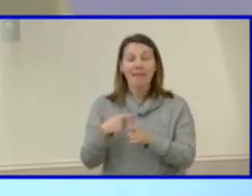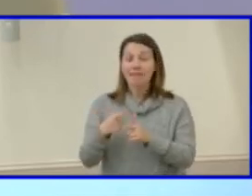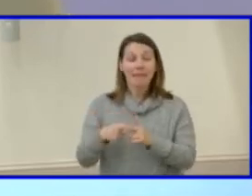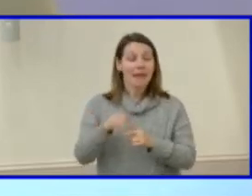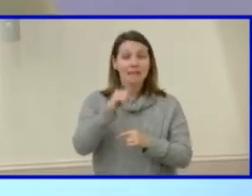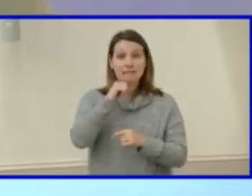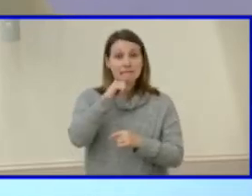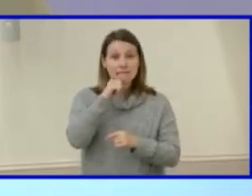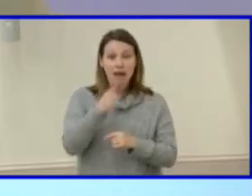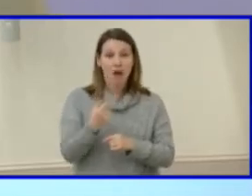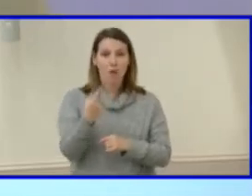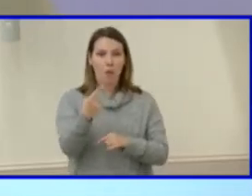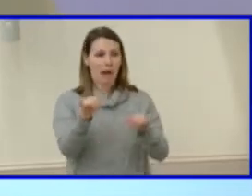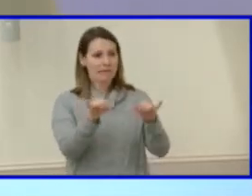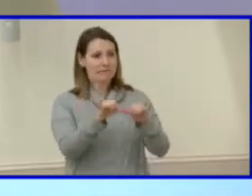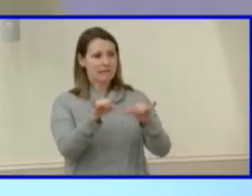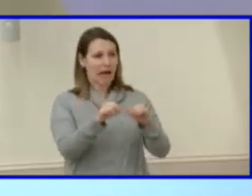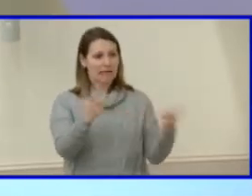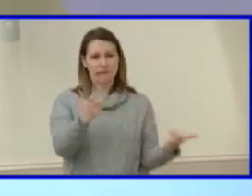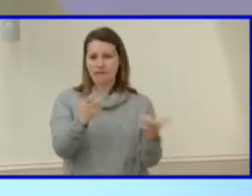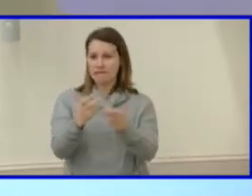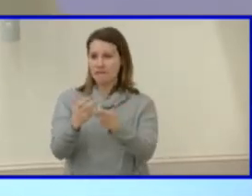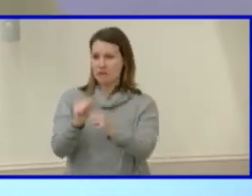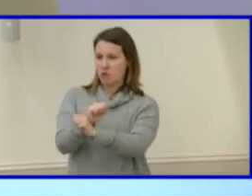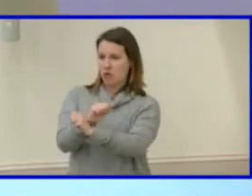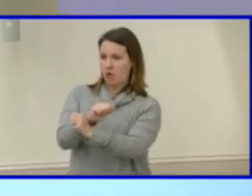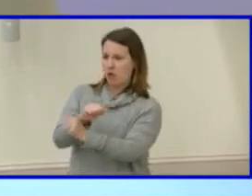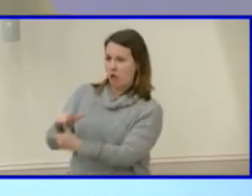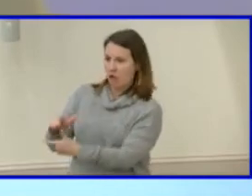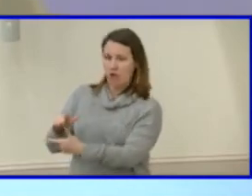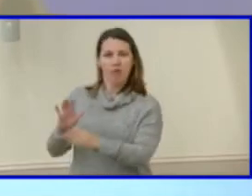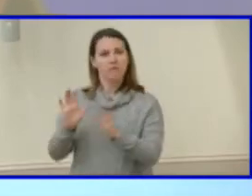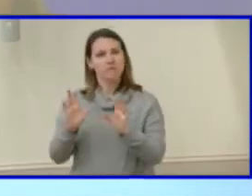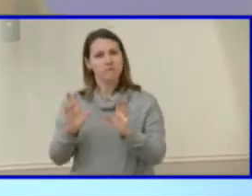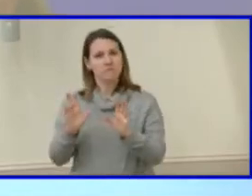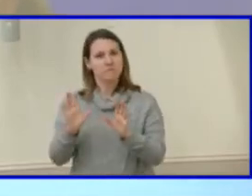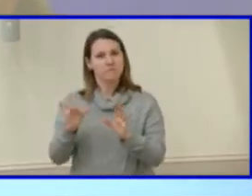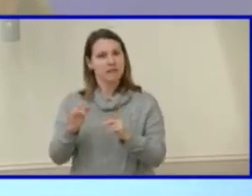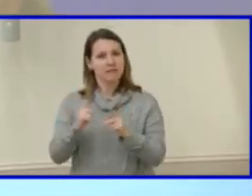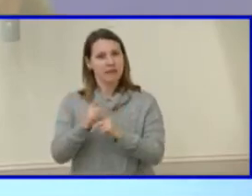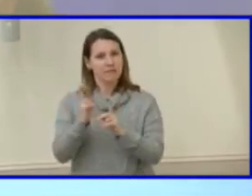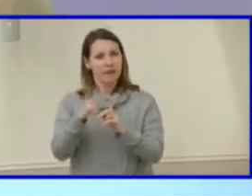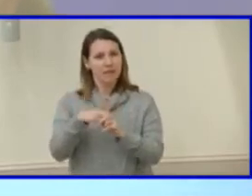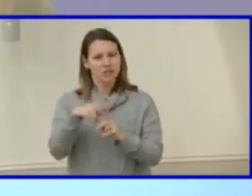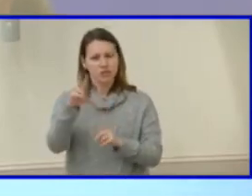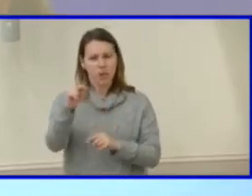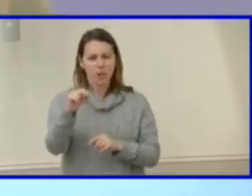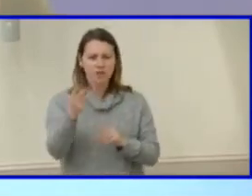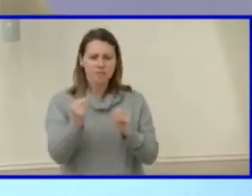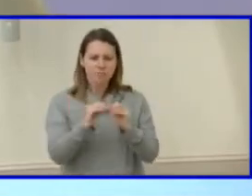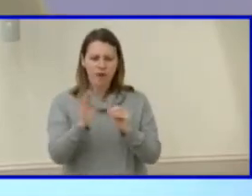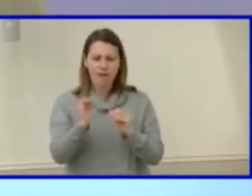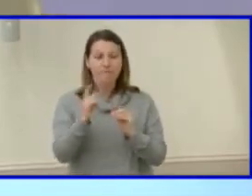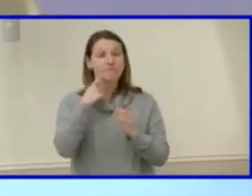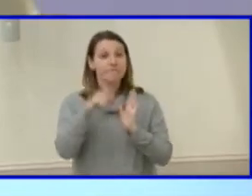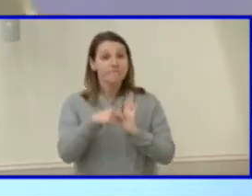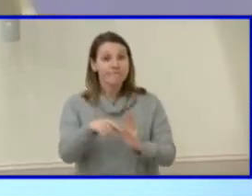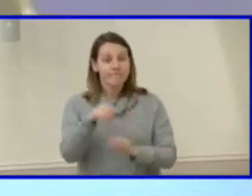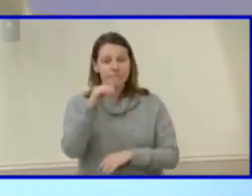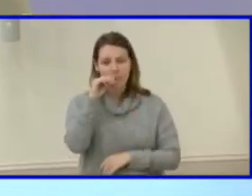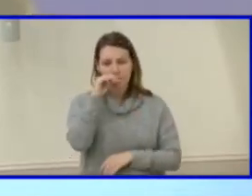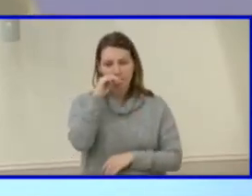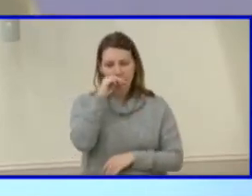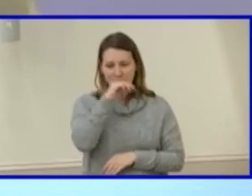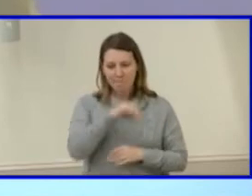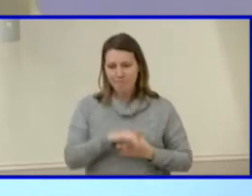-all of application, if you know what I mean. It's, for example, it could be, you know,